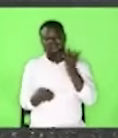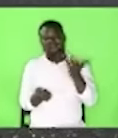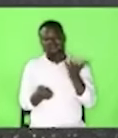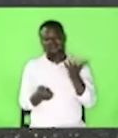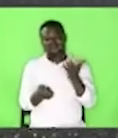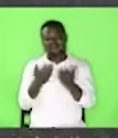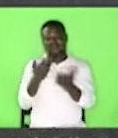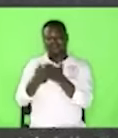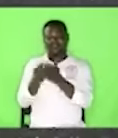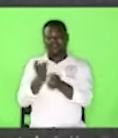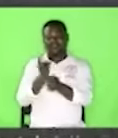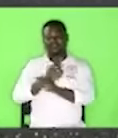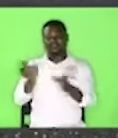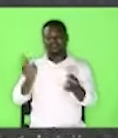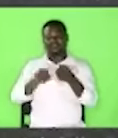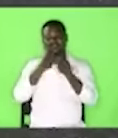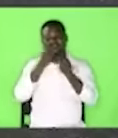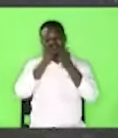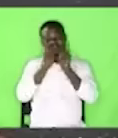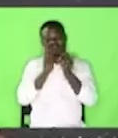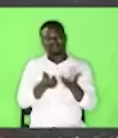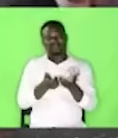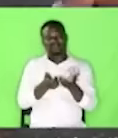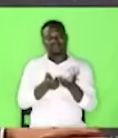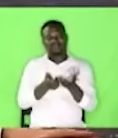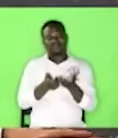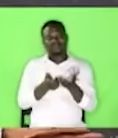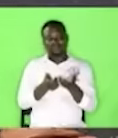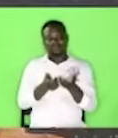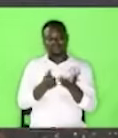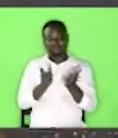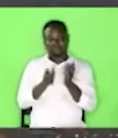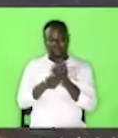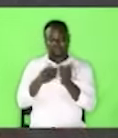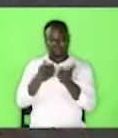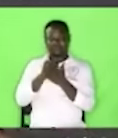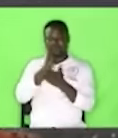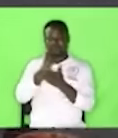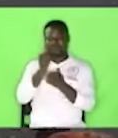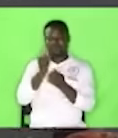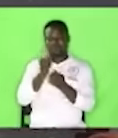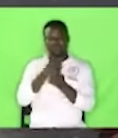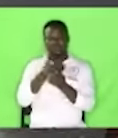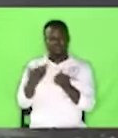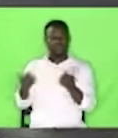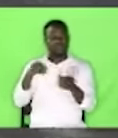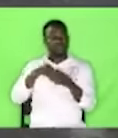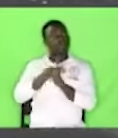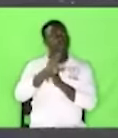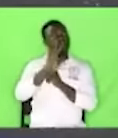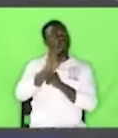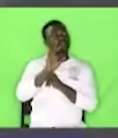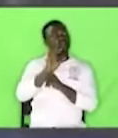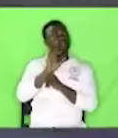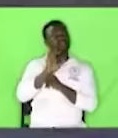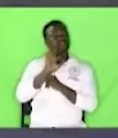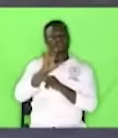nothing to cockroach. And money is not everything. In 1981, Bob Marley died.